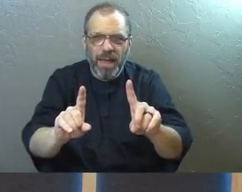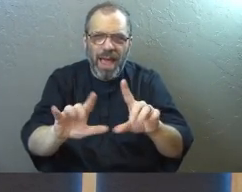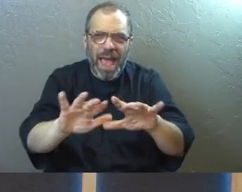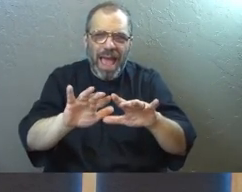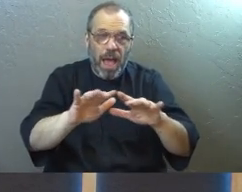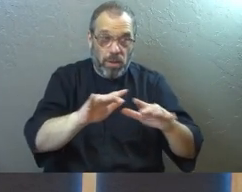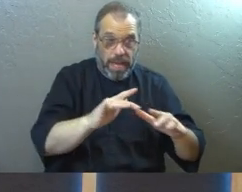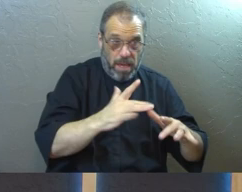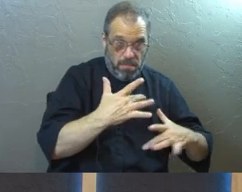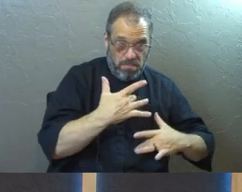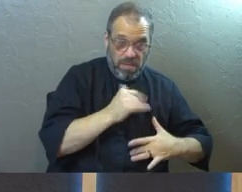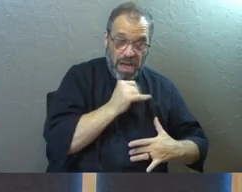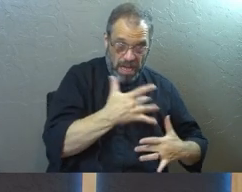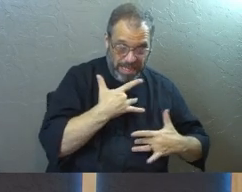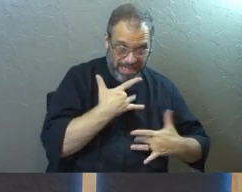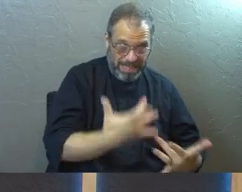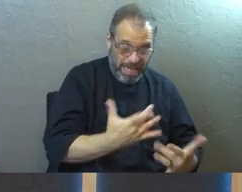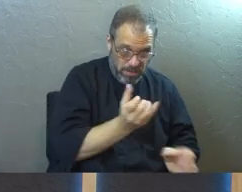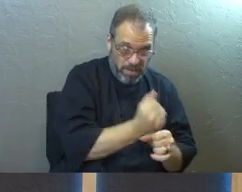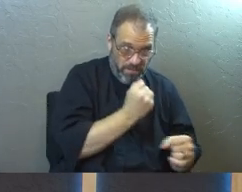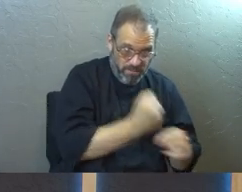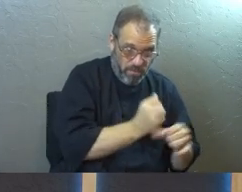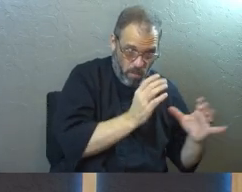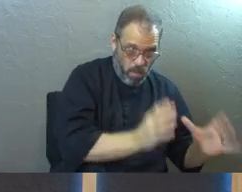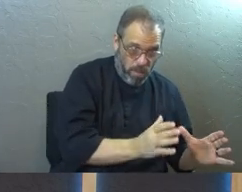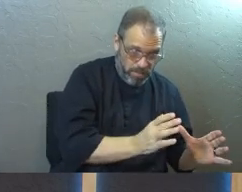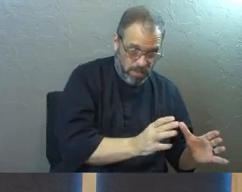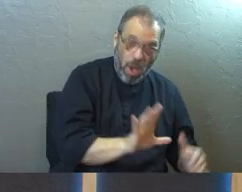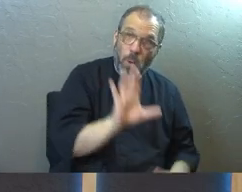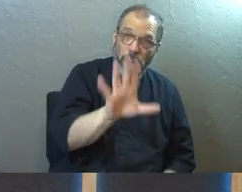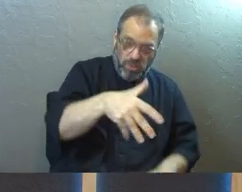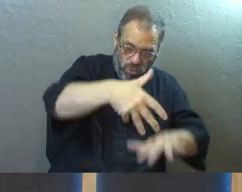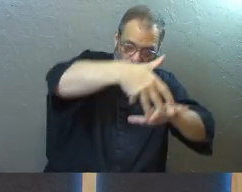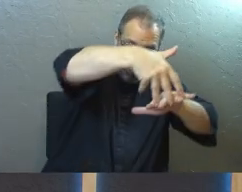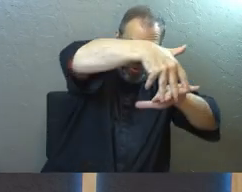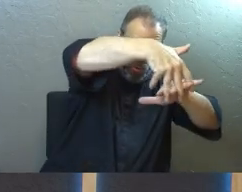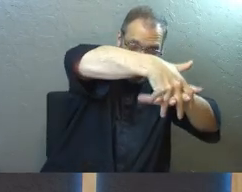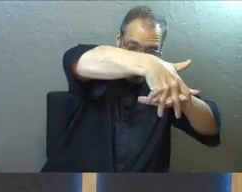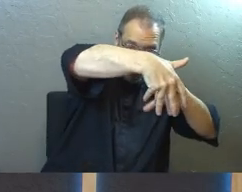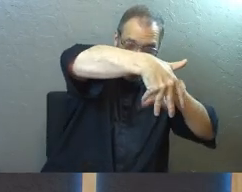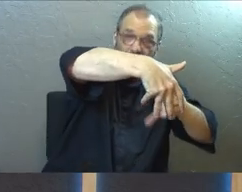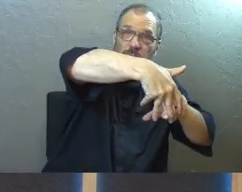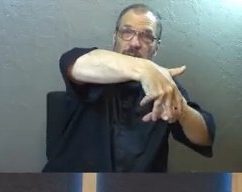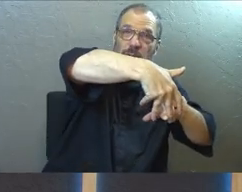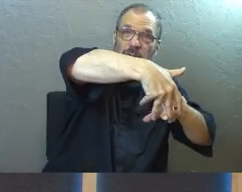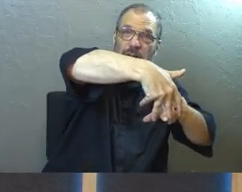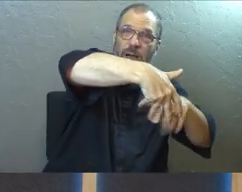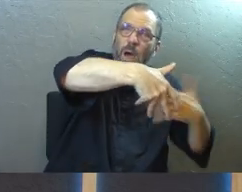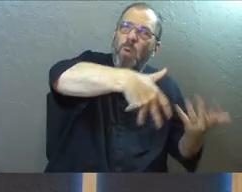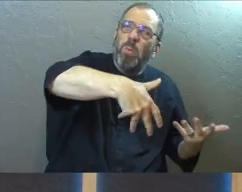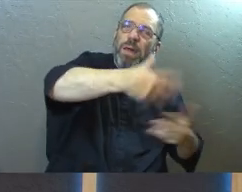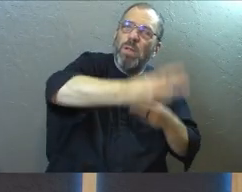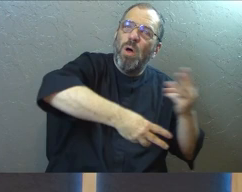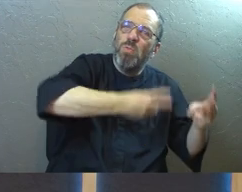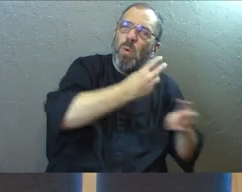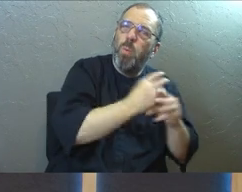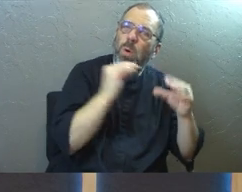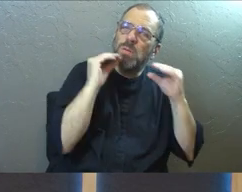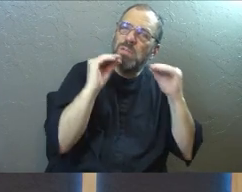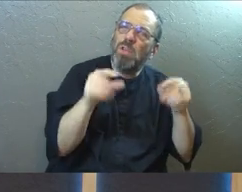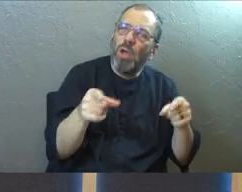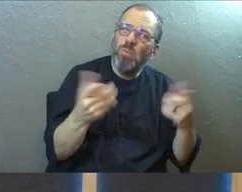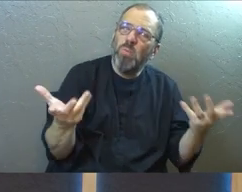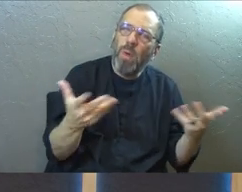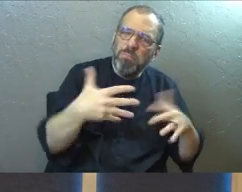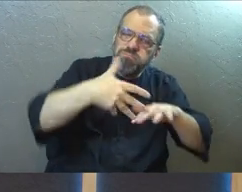unintentionally formed in this way? What do your roots grow down into? What has the world told you to